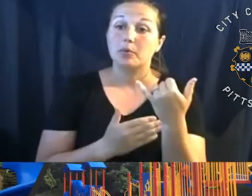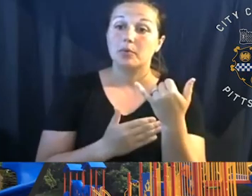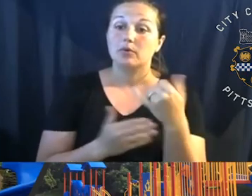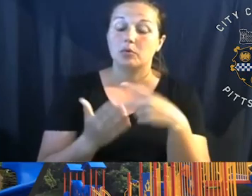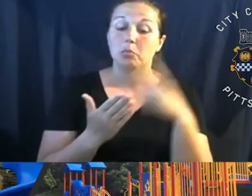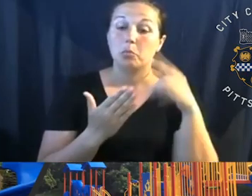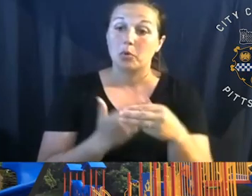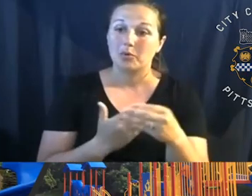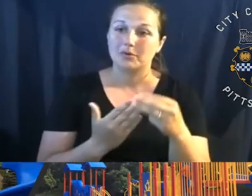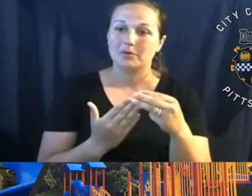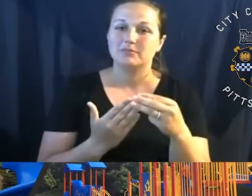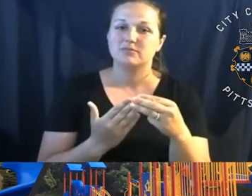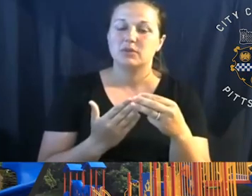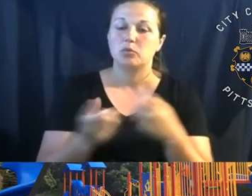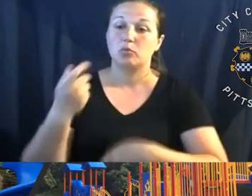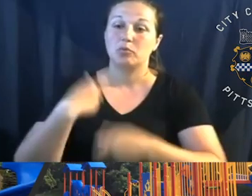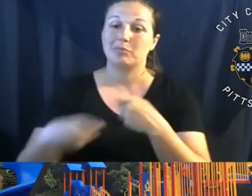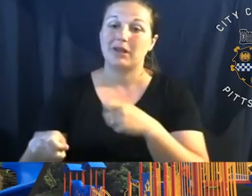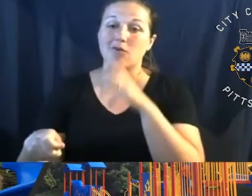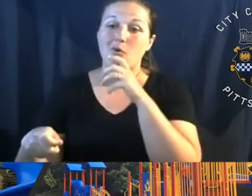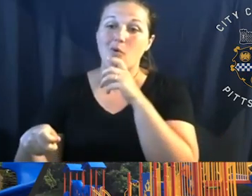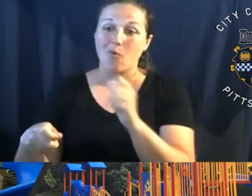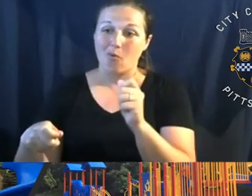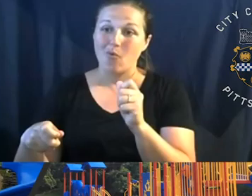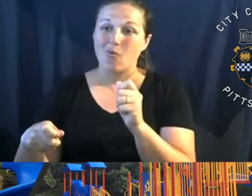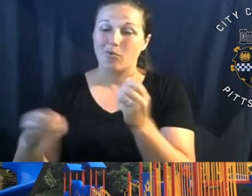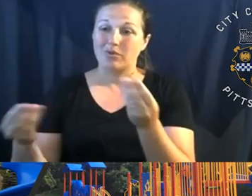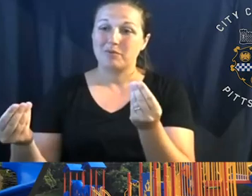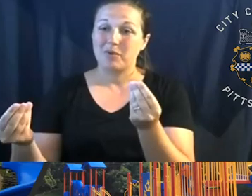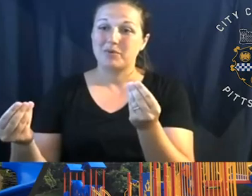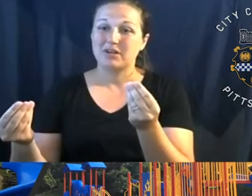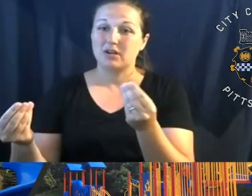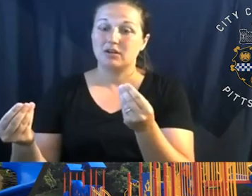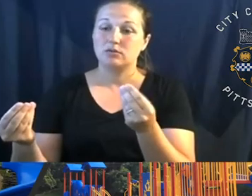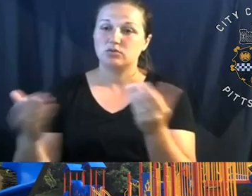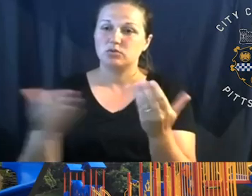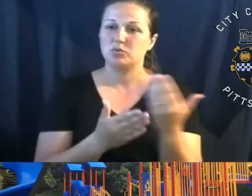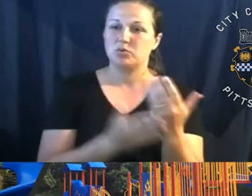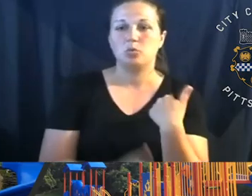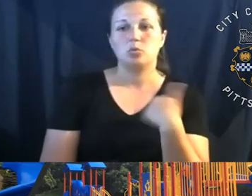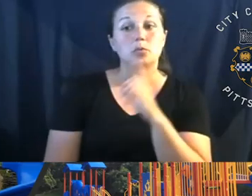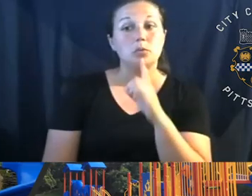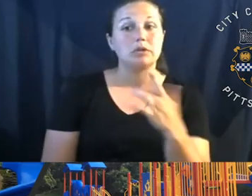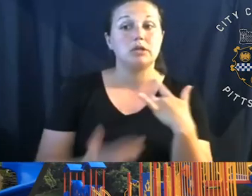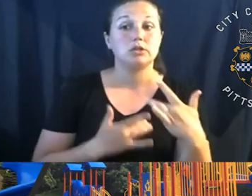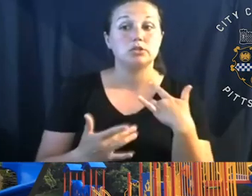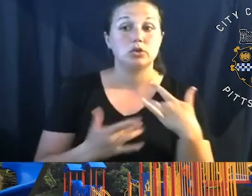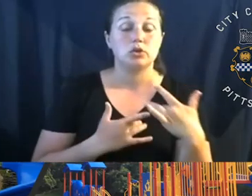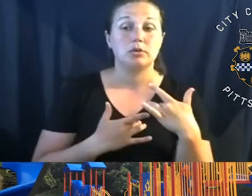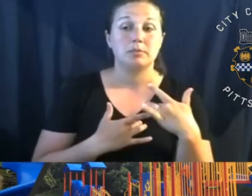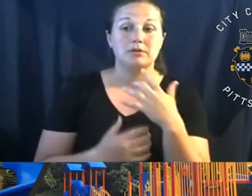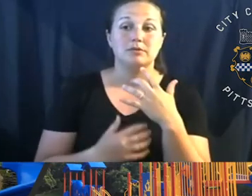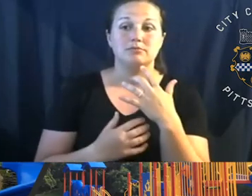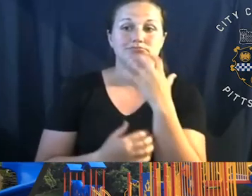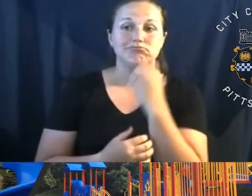our outdated, um, assets. We take this very seriously. We're really concerned about, um, the safety of children in our